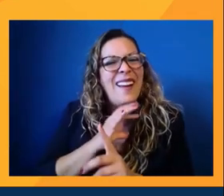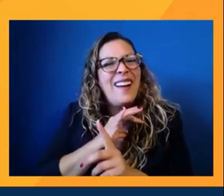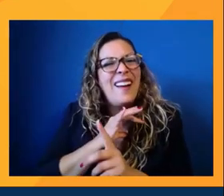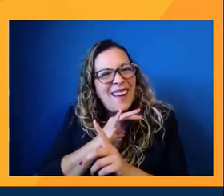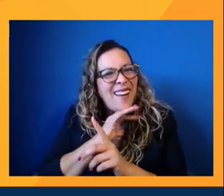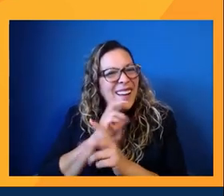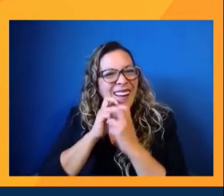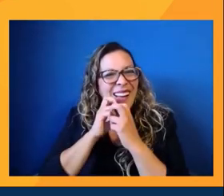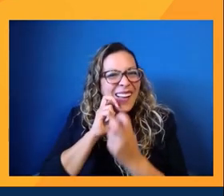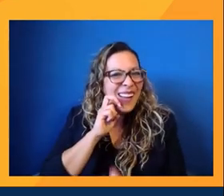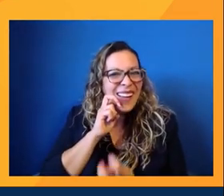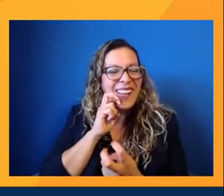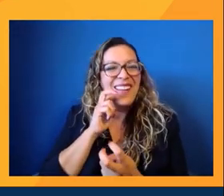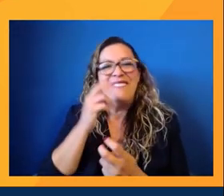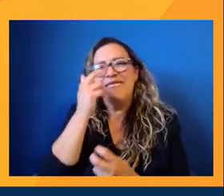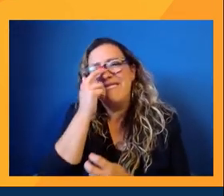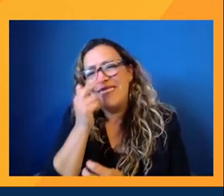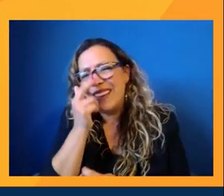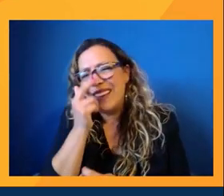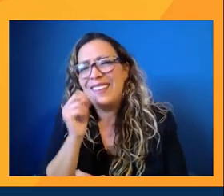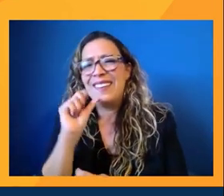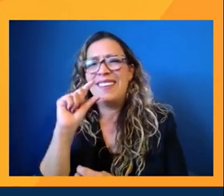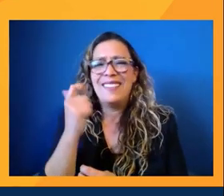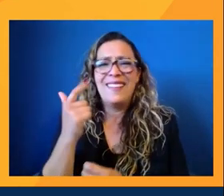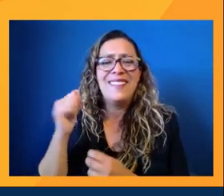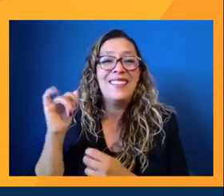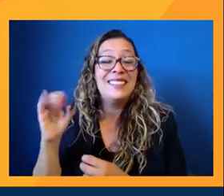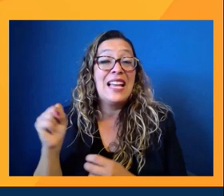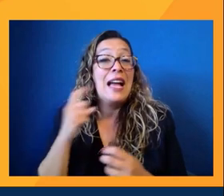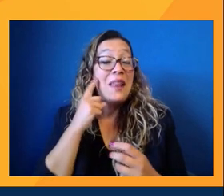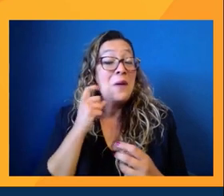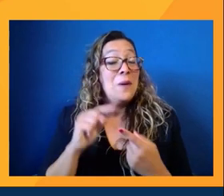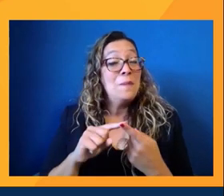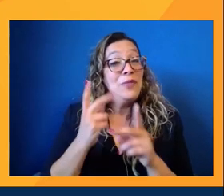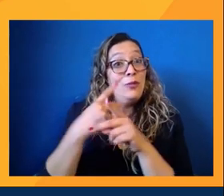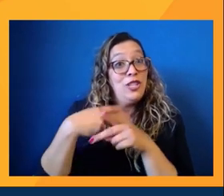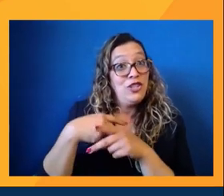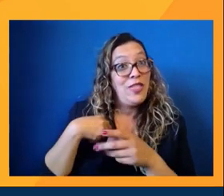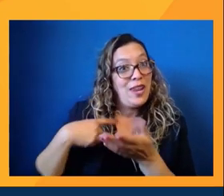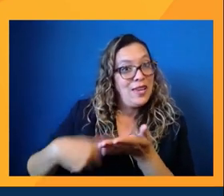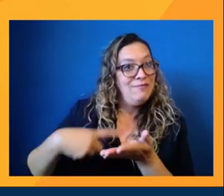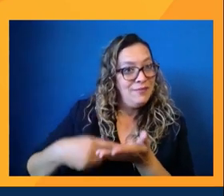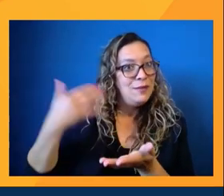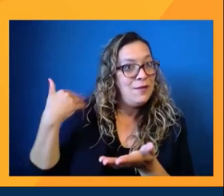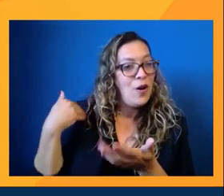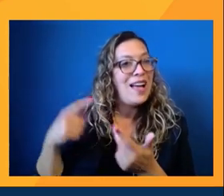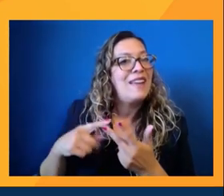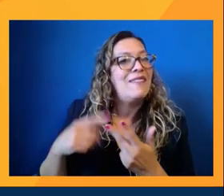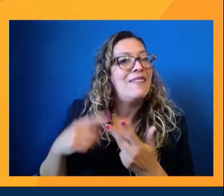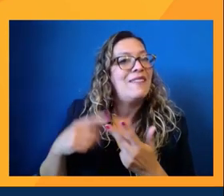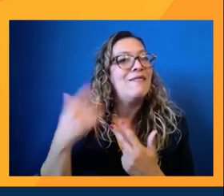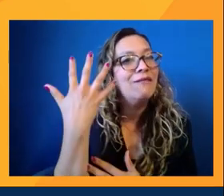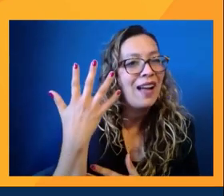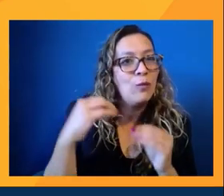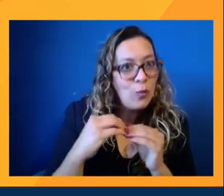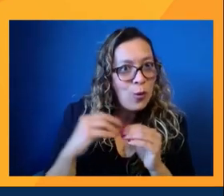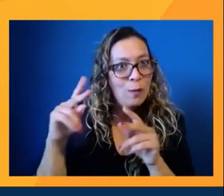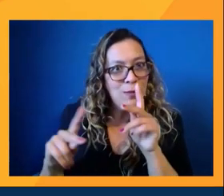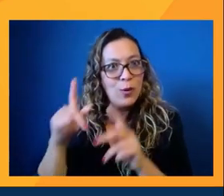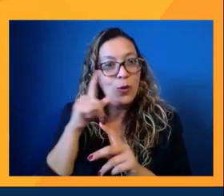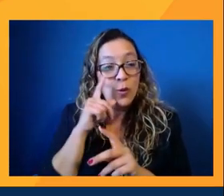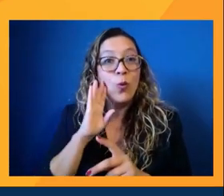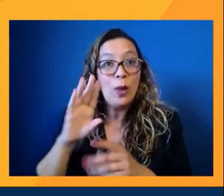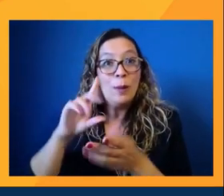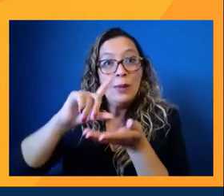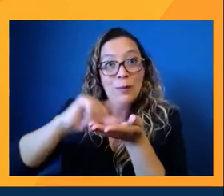funny log lines. I know for a fact that aside from the production that I talked about earlier, I have five more that are going to be published both in